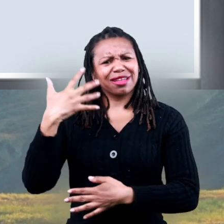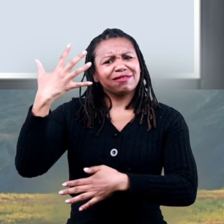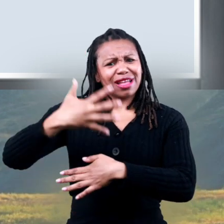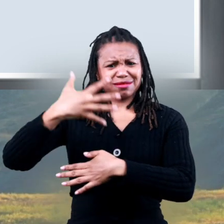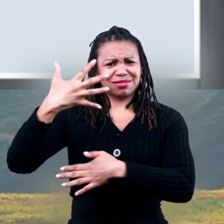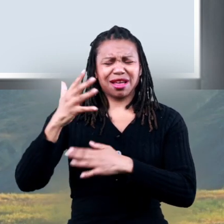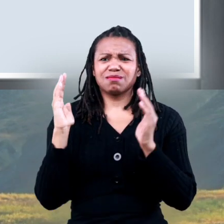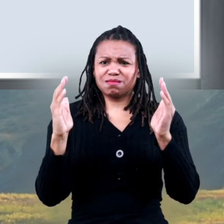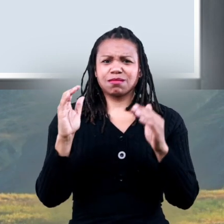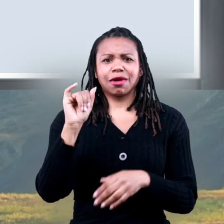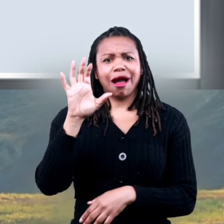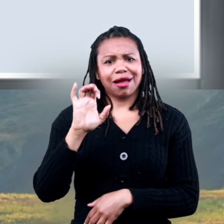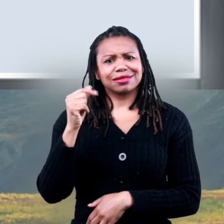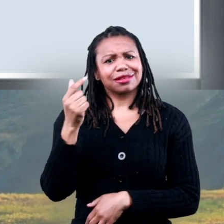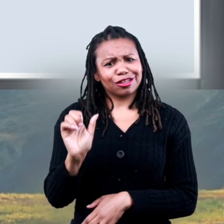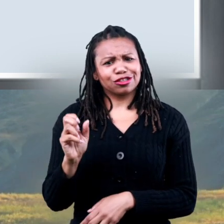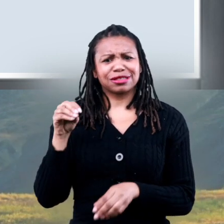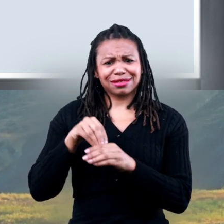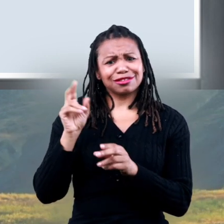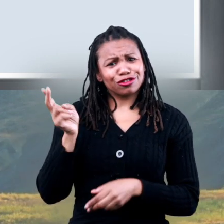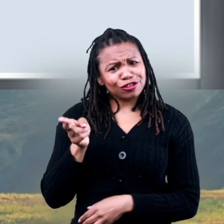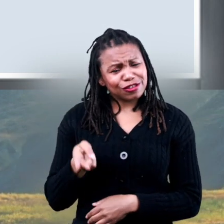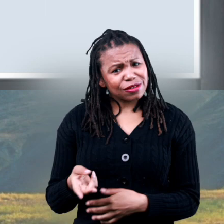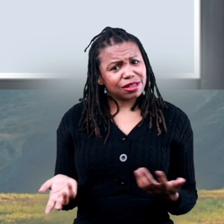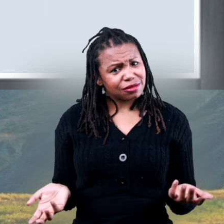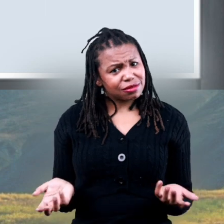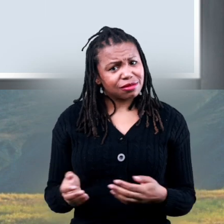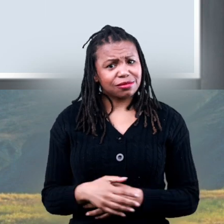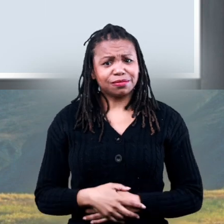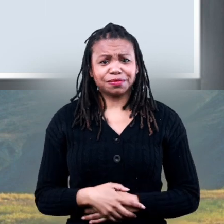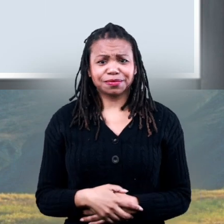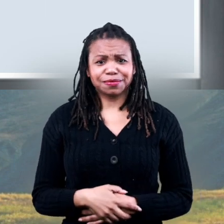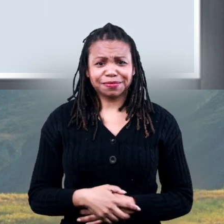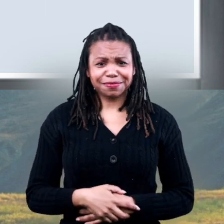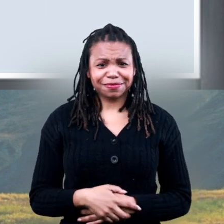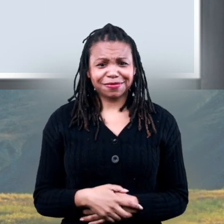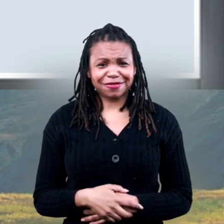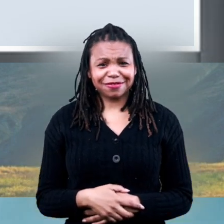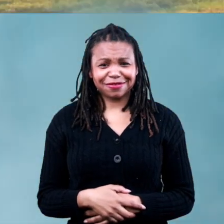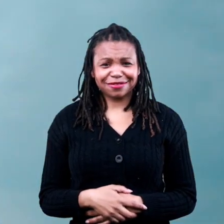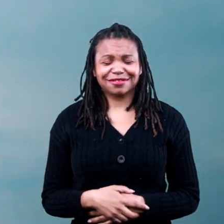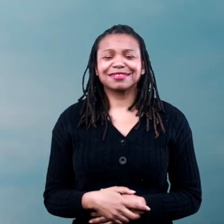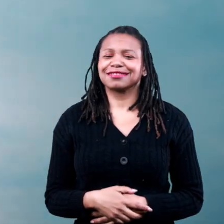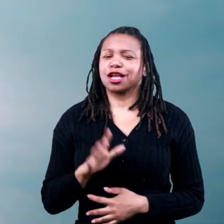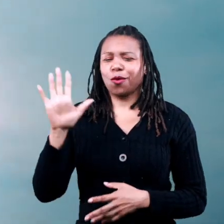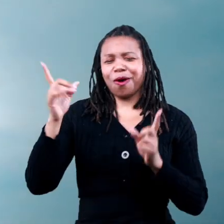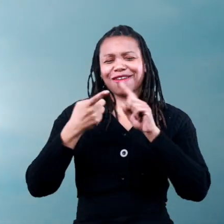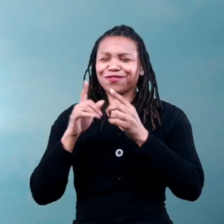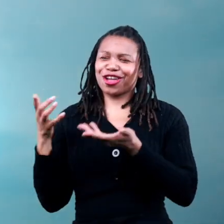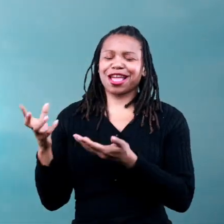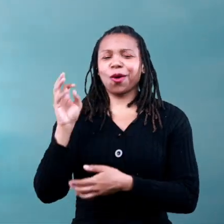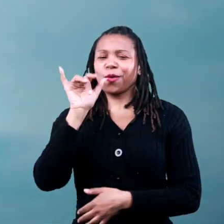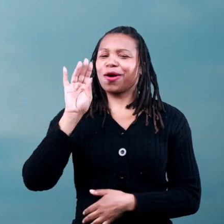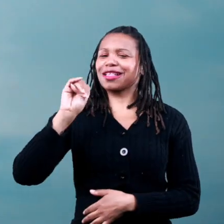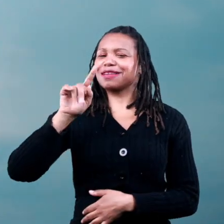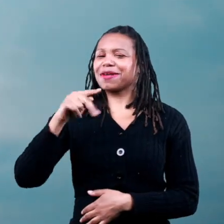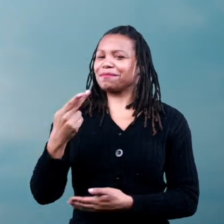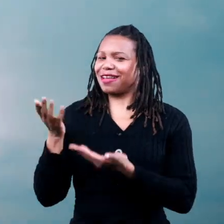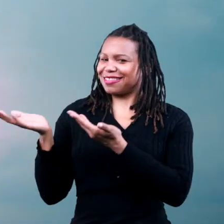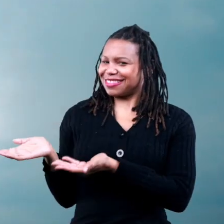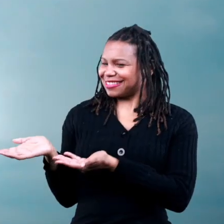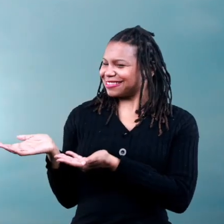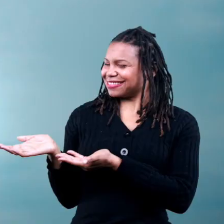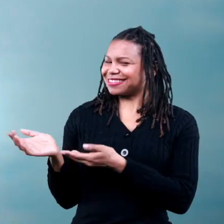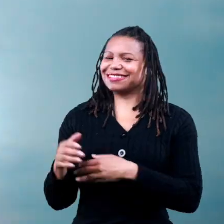at least five significant ice ages during its history enter our friend the